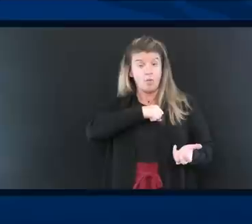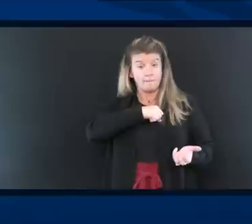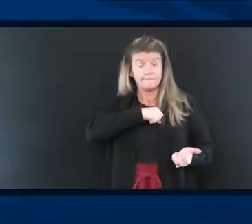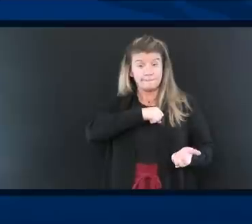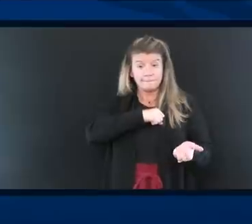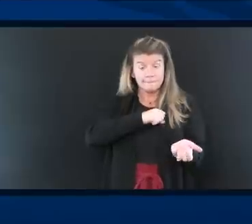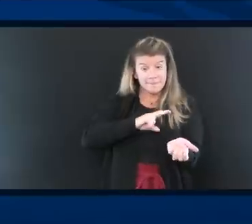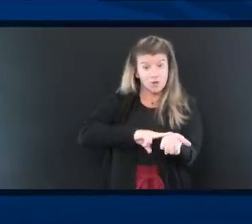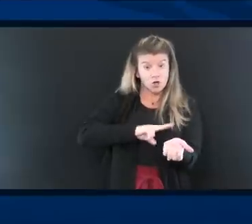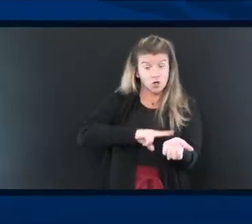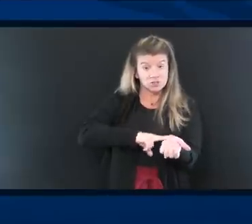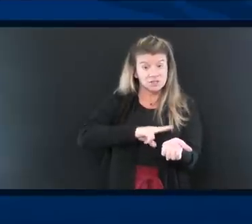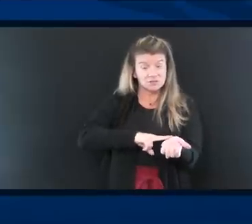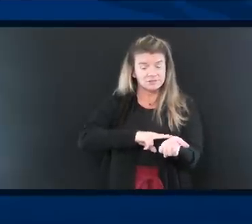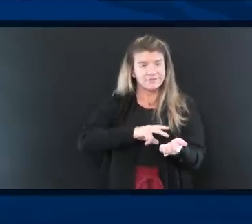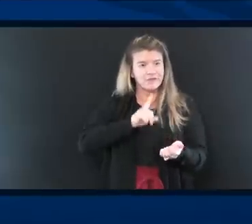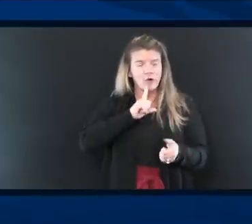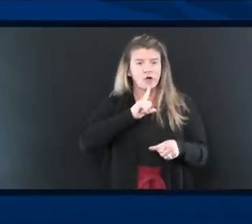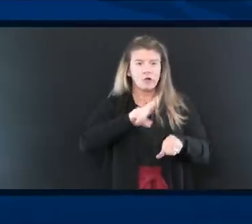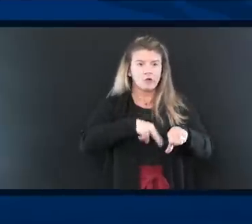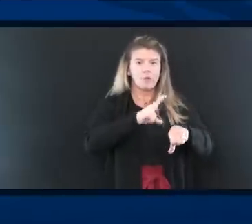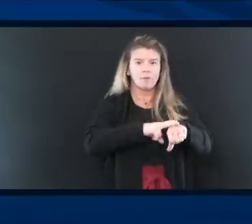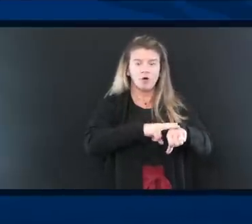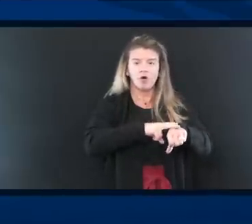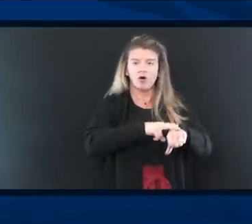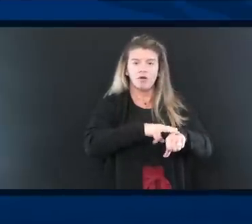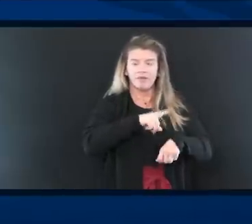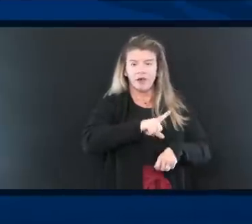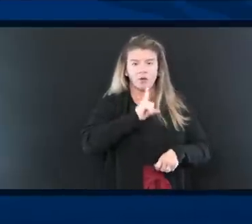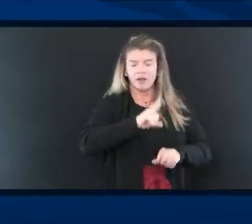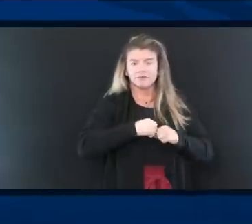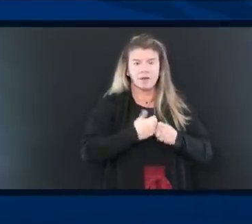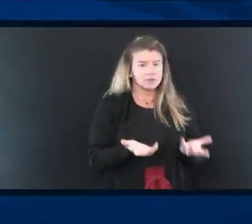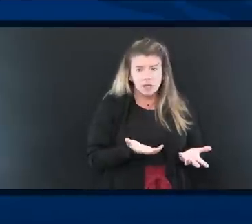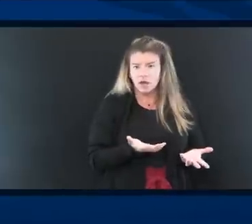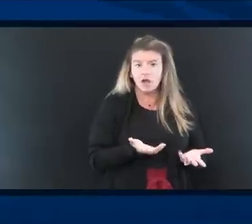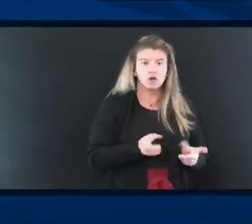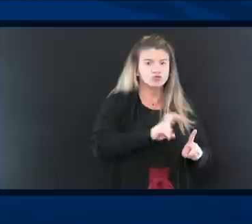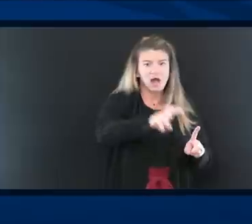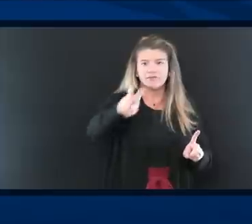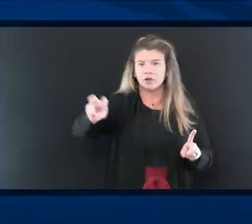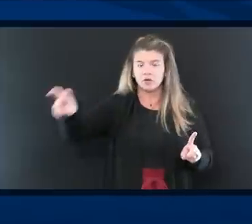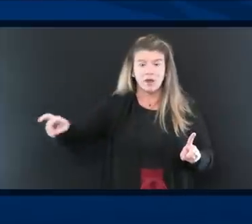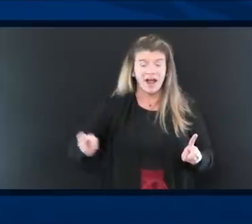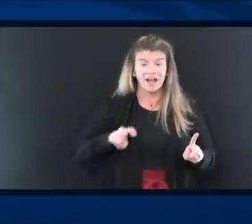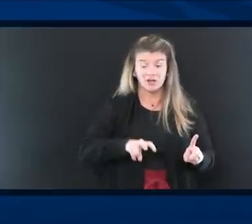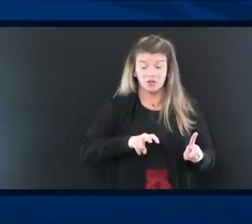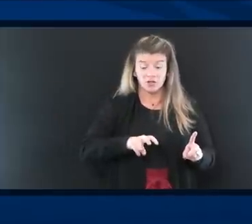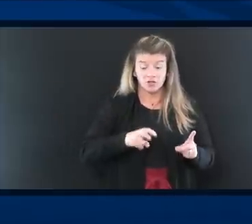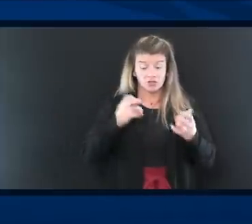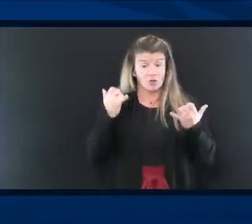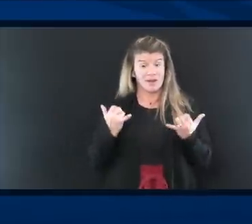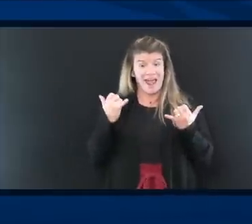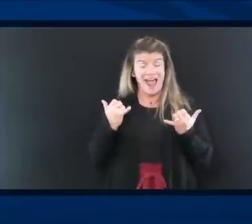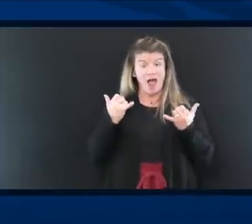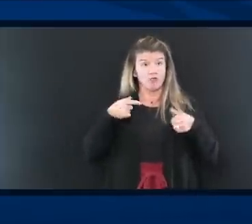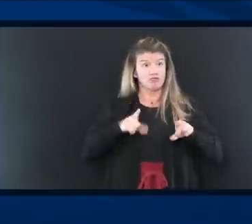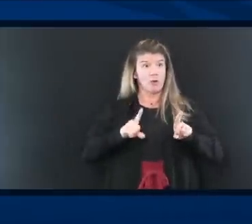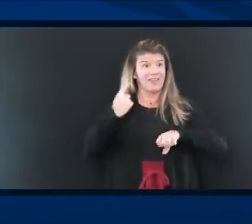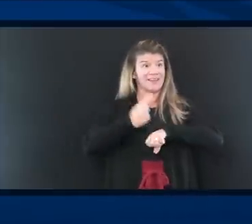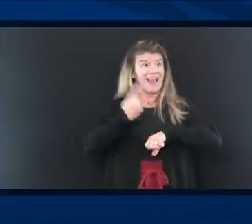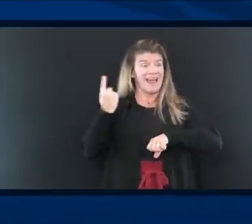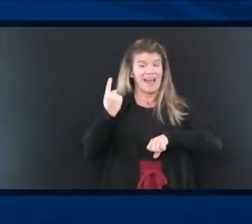know, under the best circumstances would be running themselves fairly ragged. I wouldn't even want to imagine what their days could look like in the current climate.